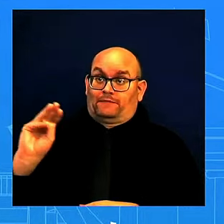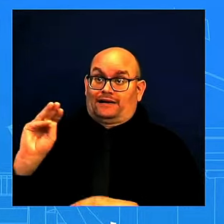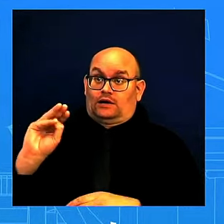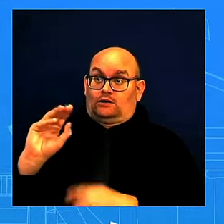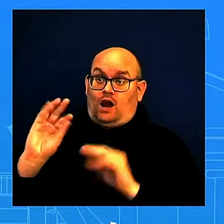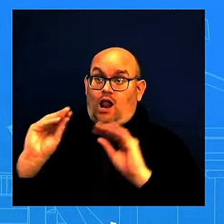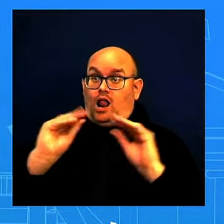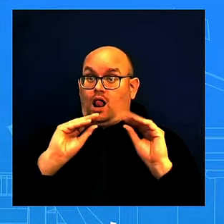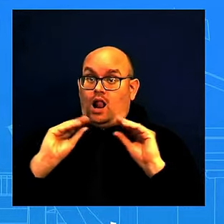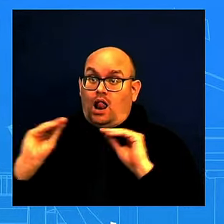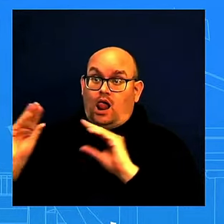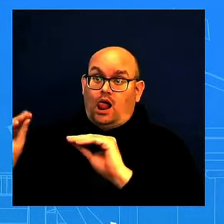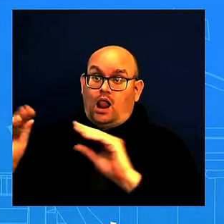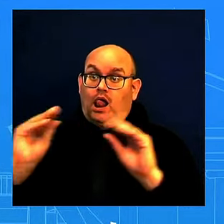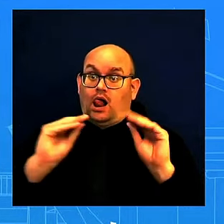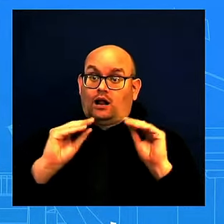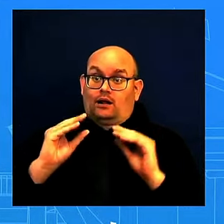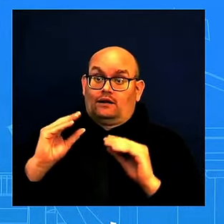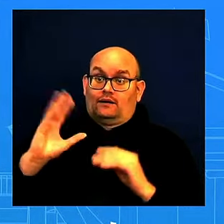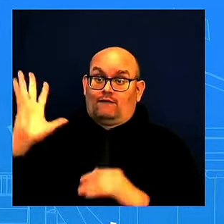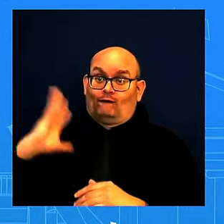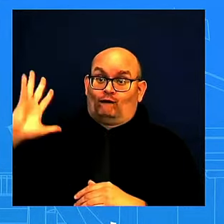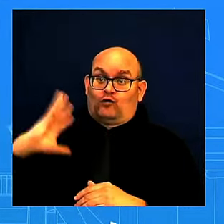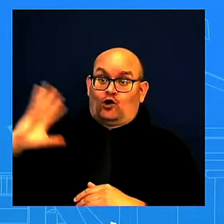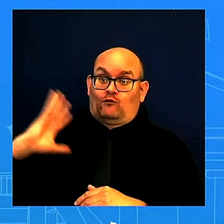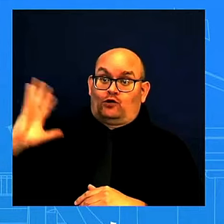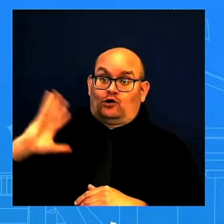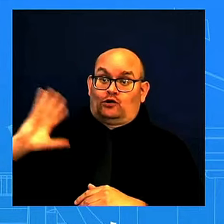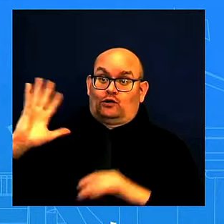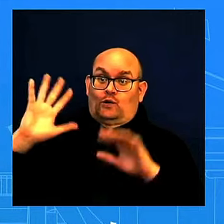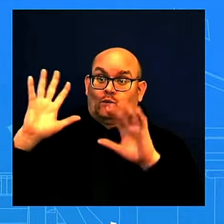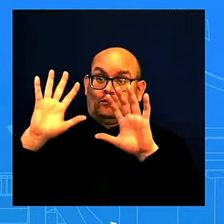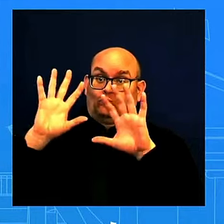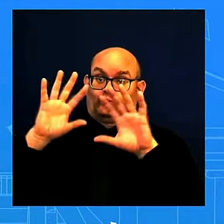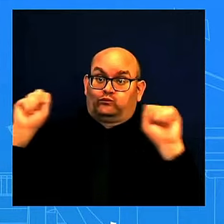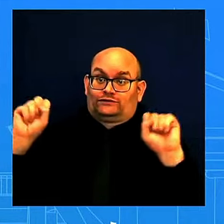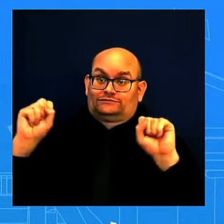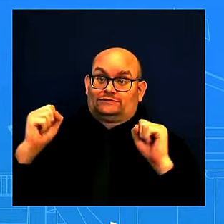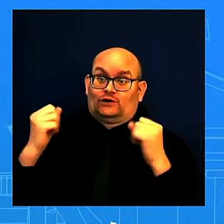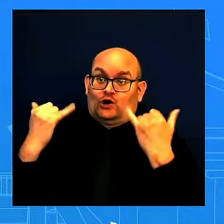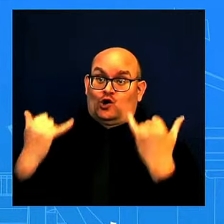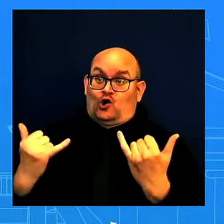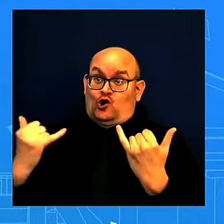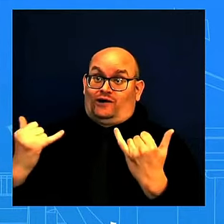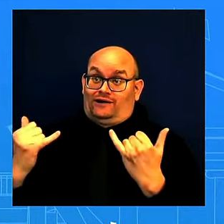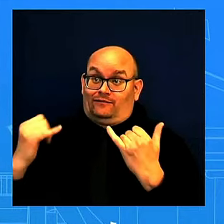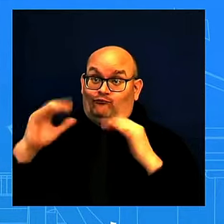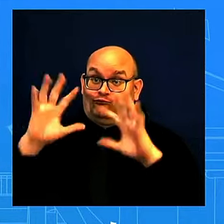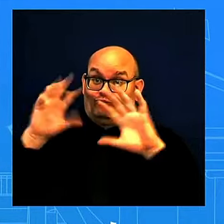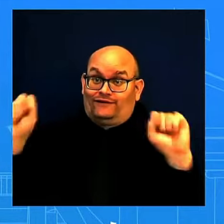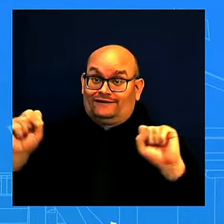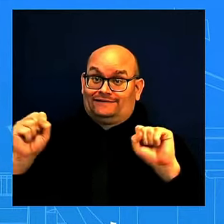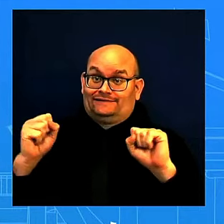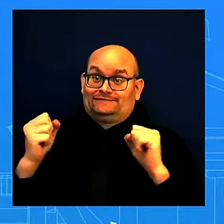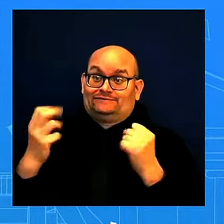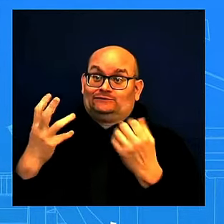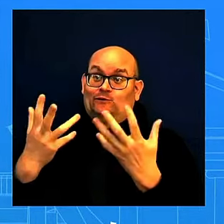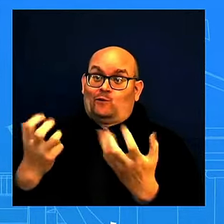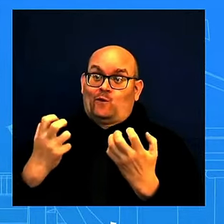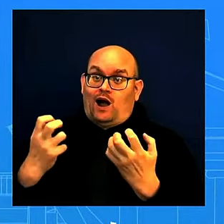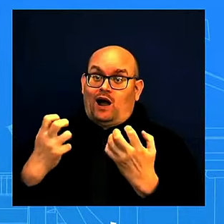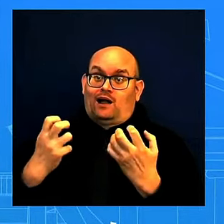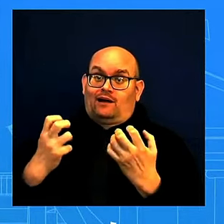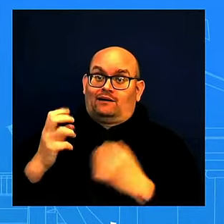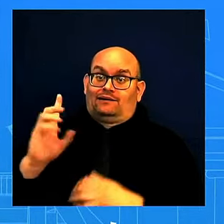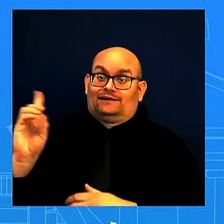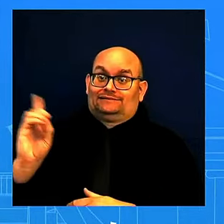has made this suggestion that the current President may still want to be the Democratic presidential nominee. Put that